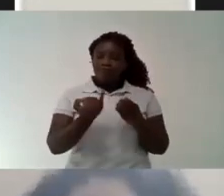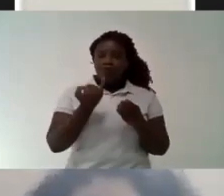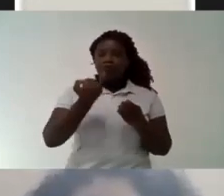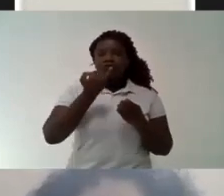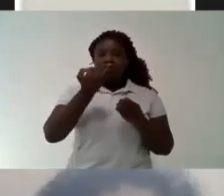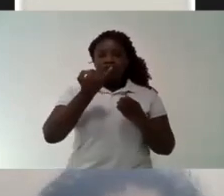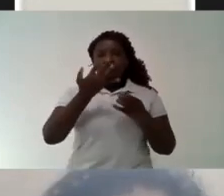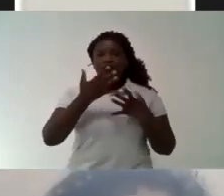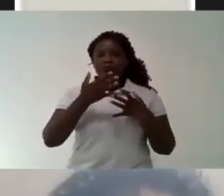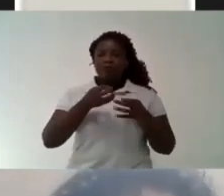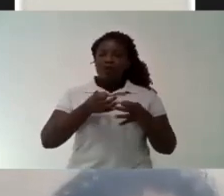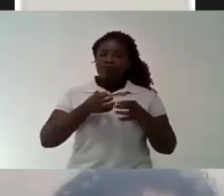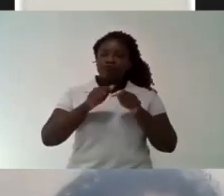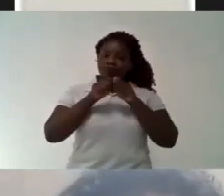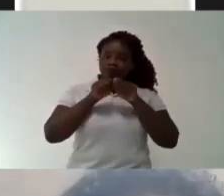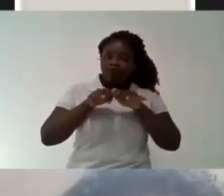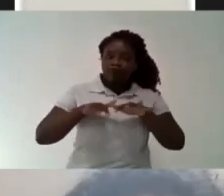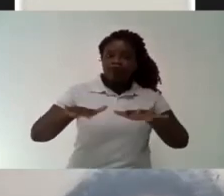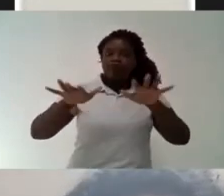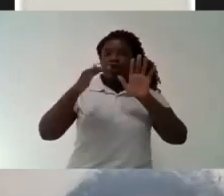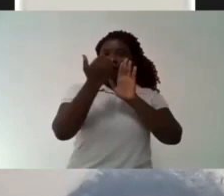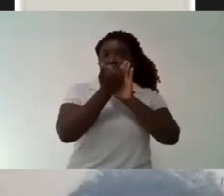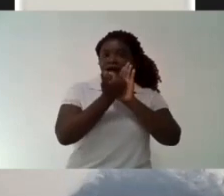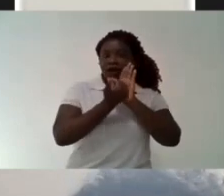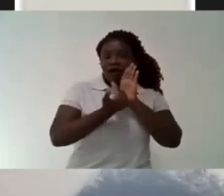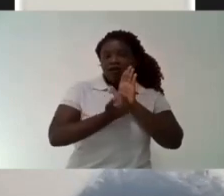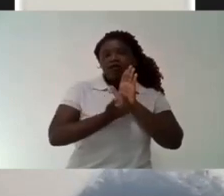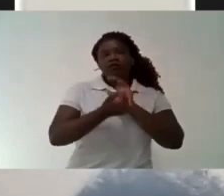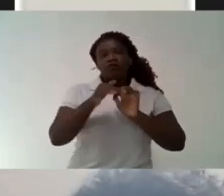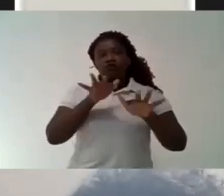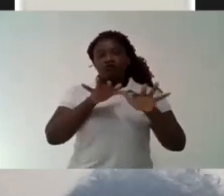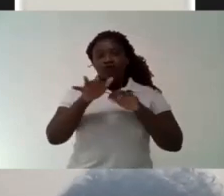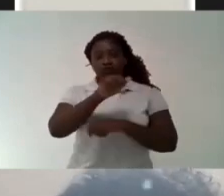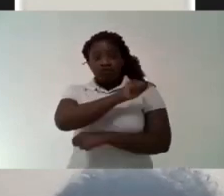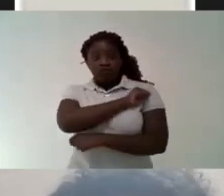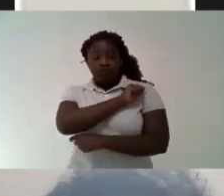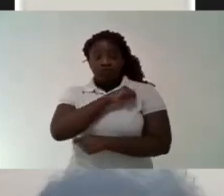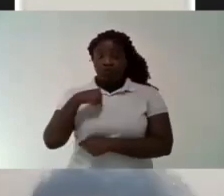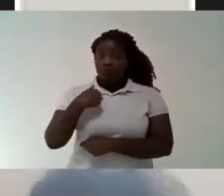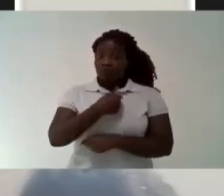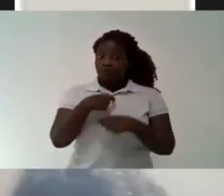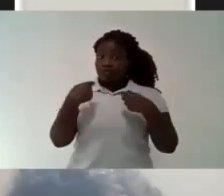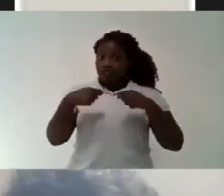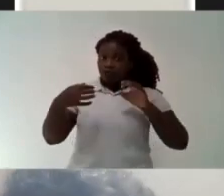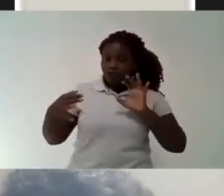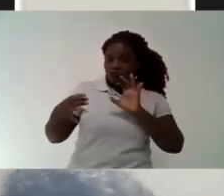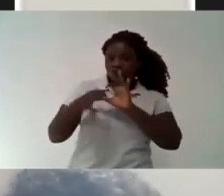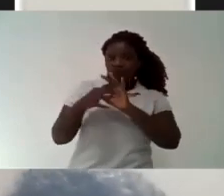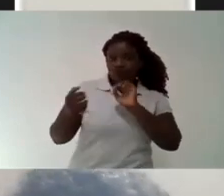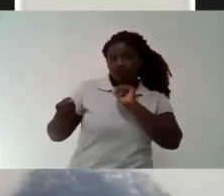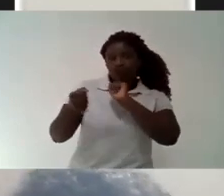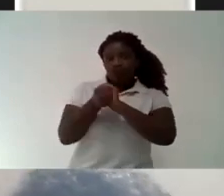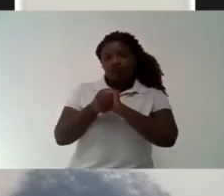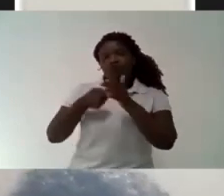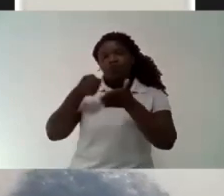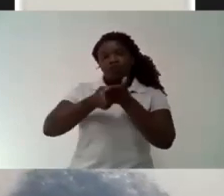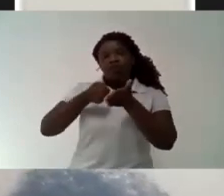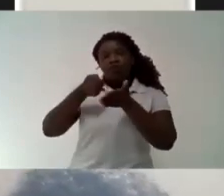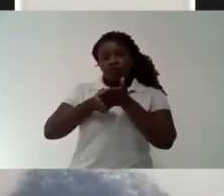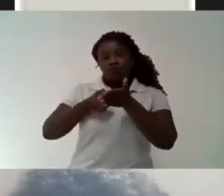present This meeting will debate the mobilization that is needed and possible